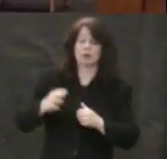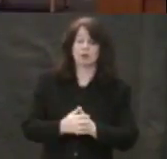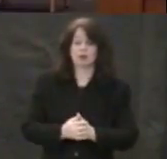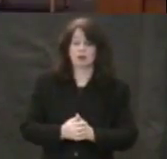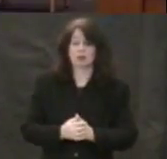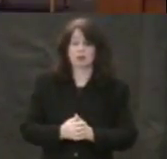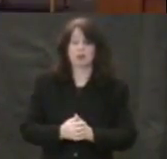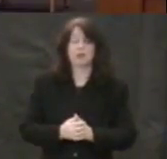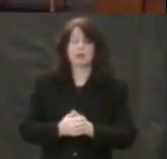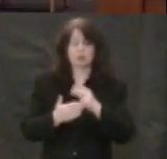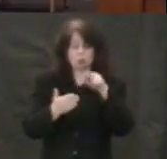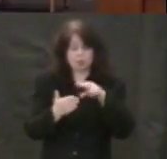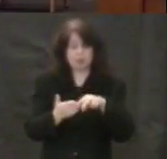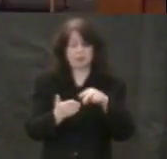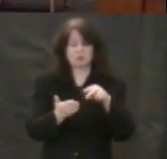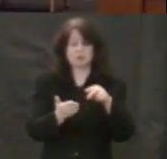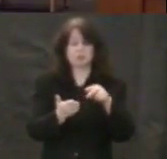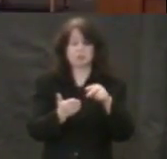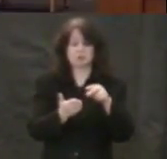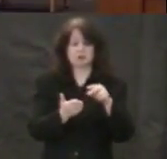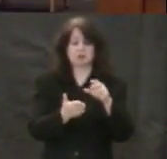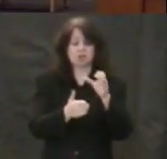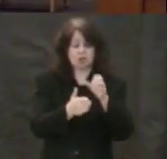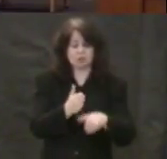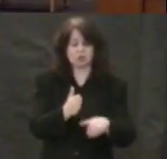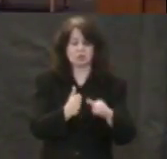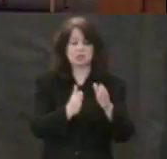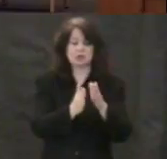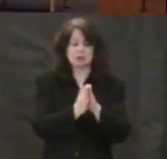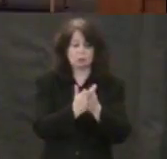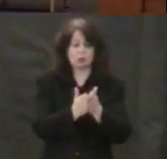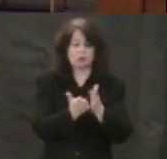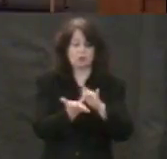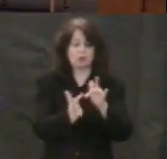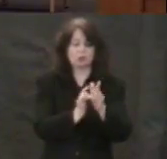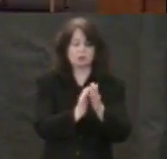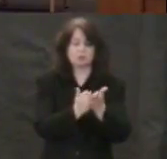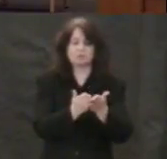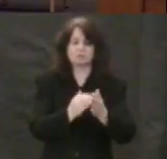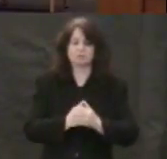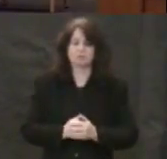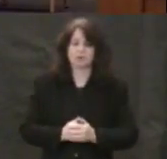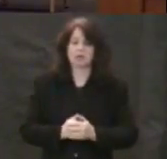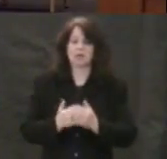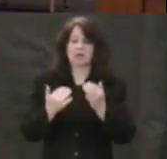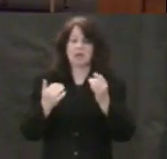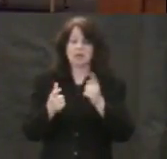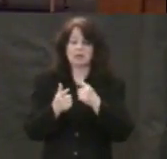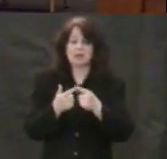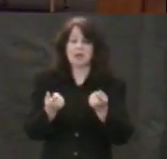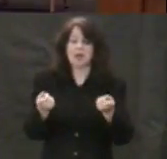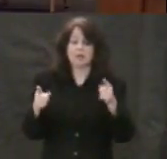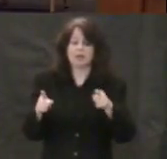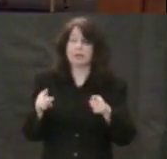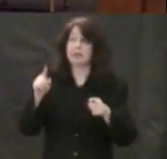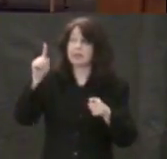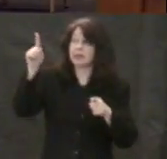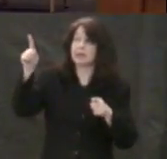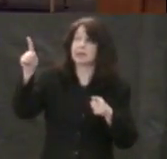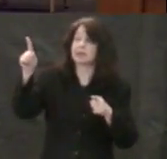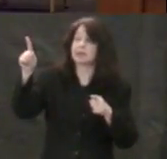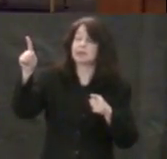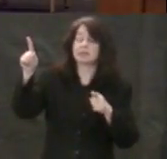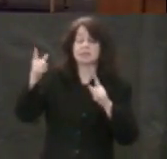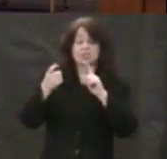And part of the majesty surely is the transfiguration of our Lord, which we have read about in